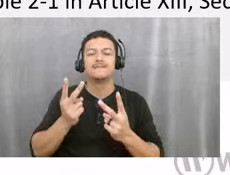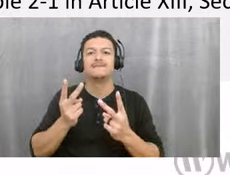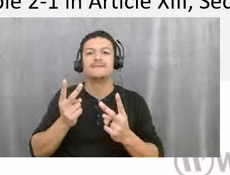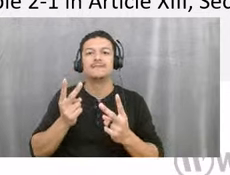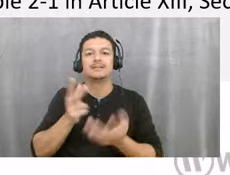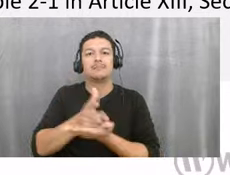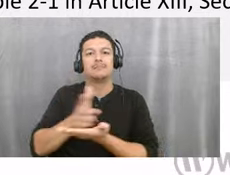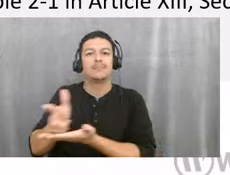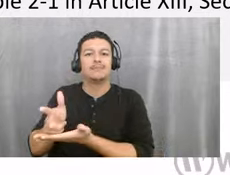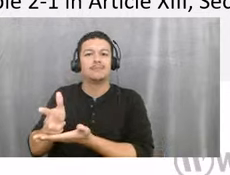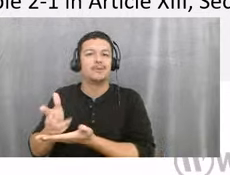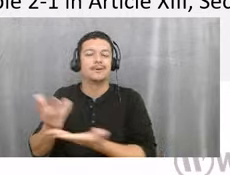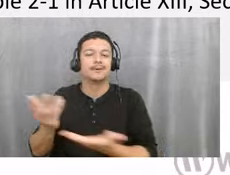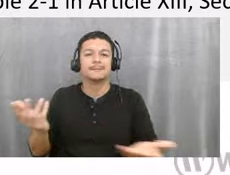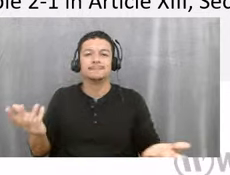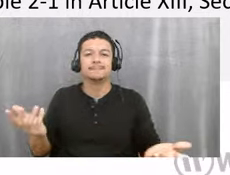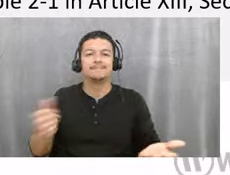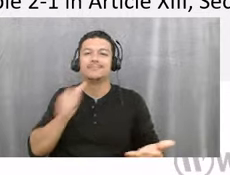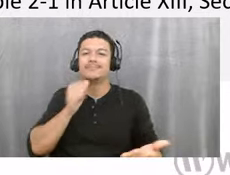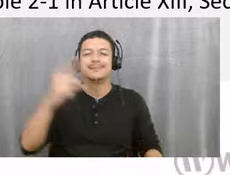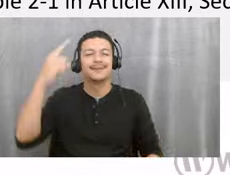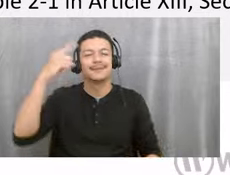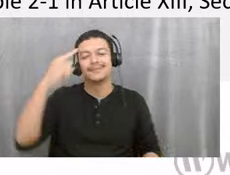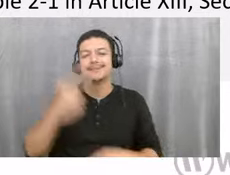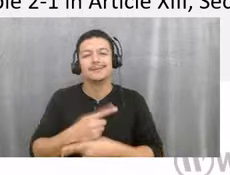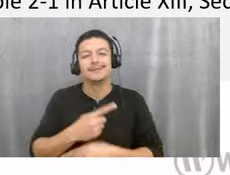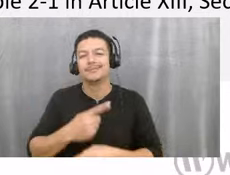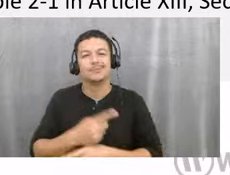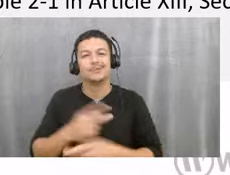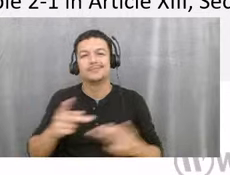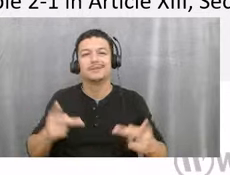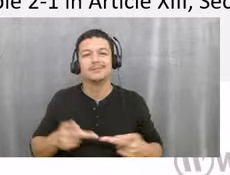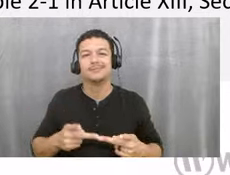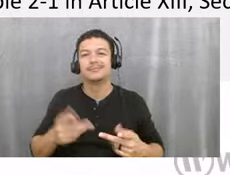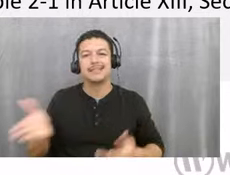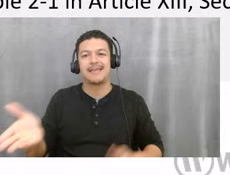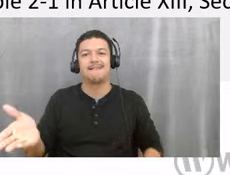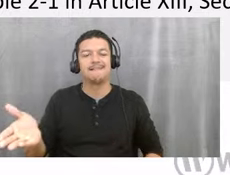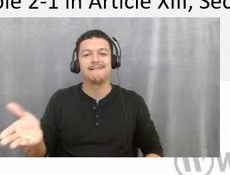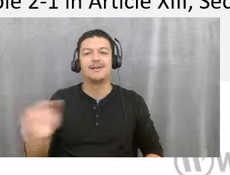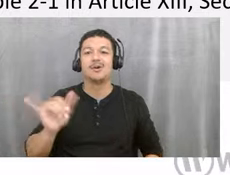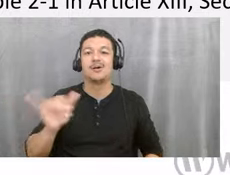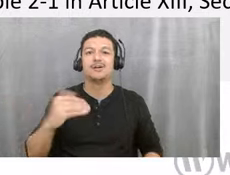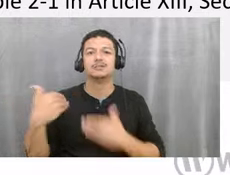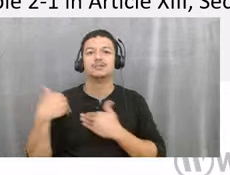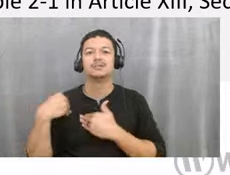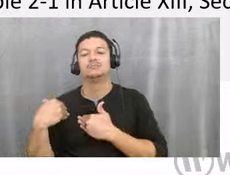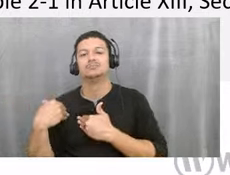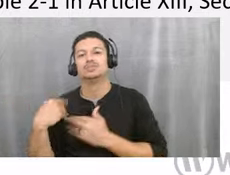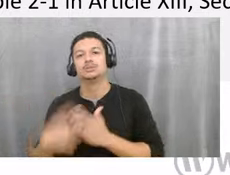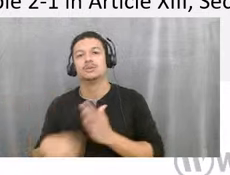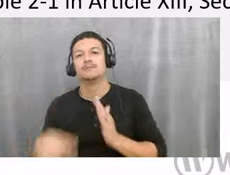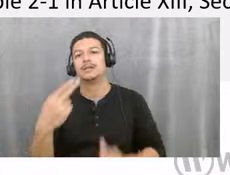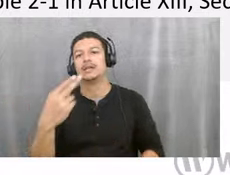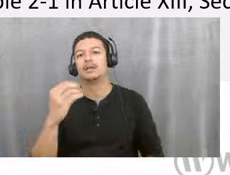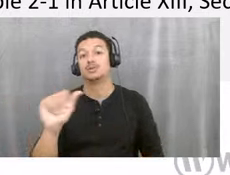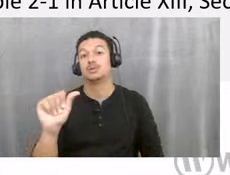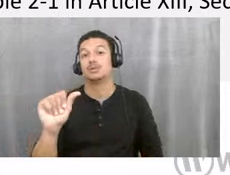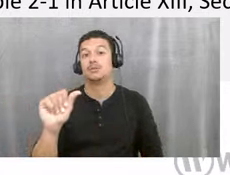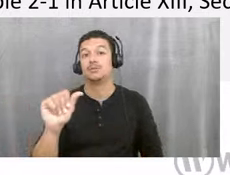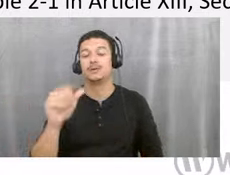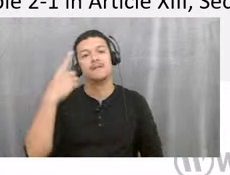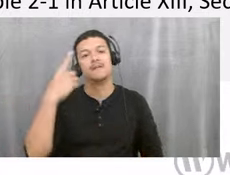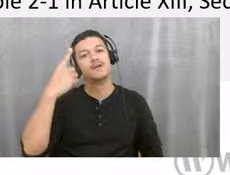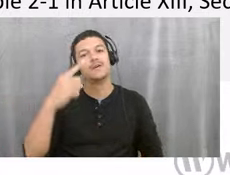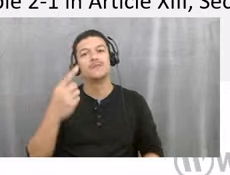which I didn't think was an appropriate thing to have. Also, it's a burden, a cost burden on the HOA for an affordable housing project